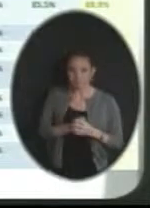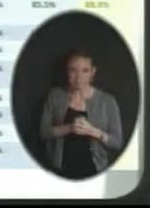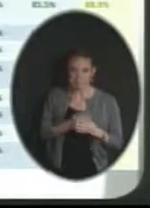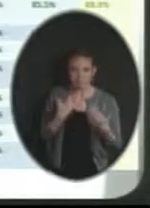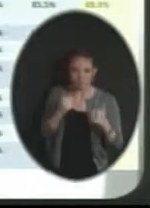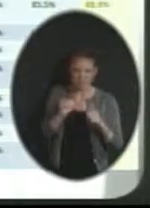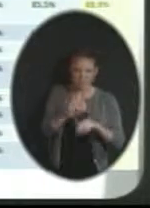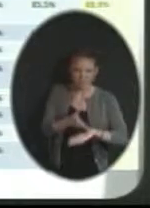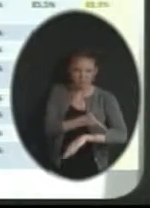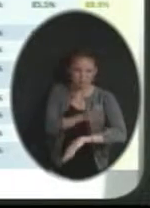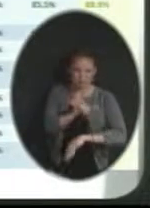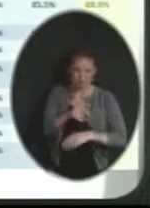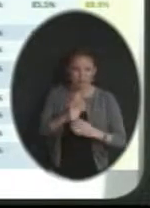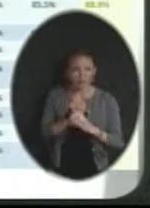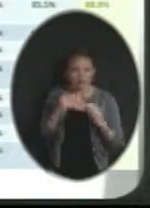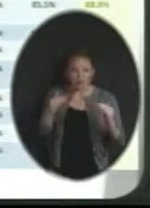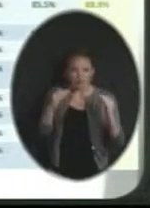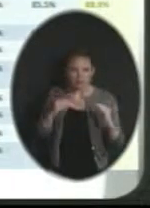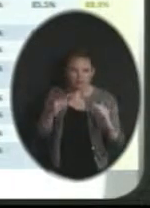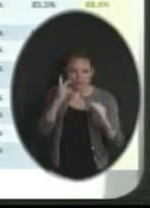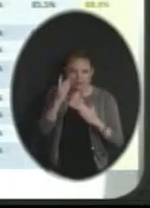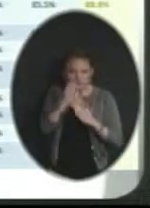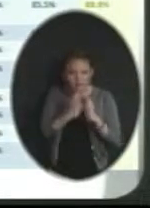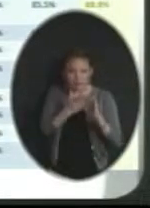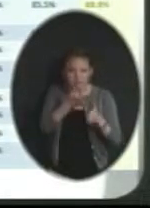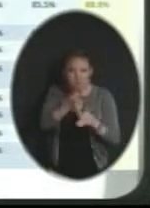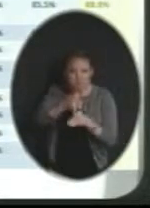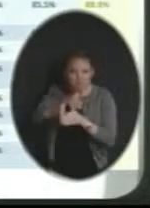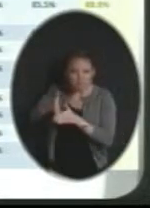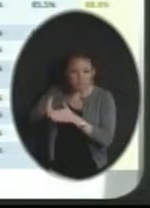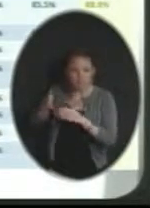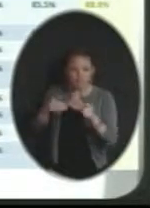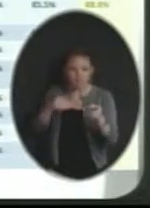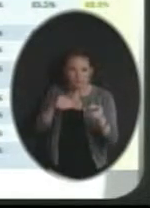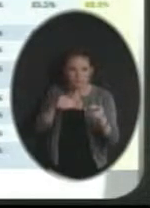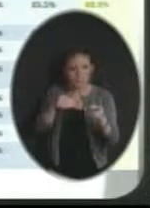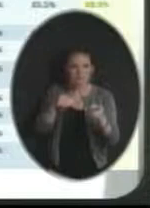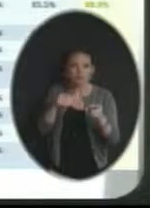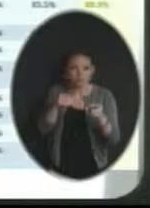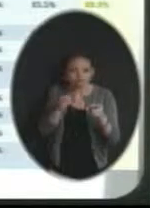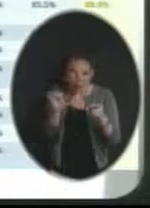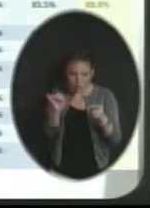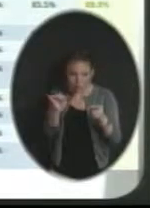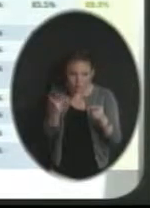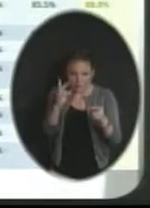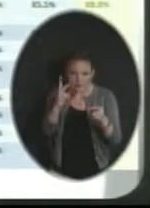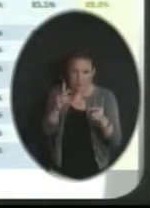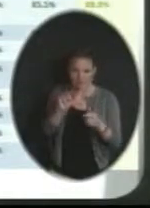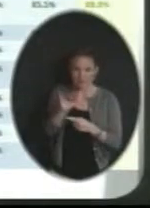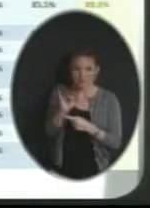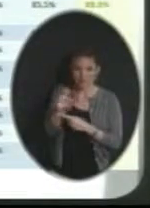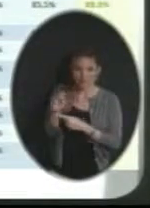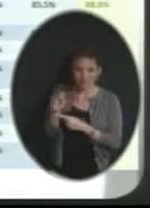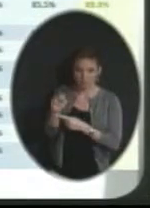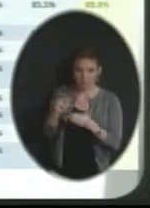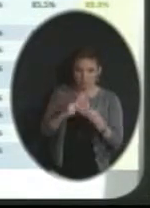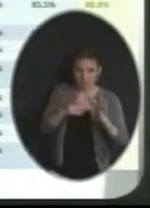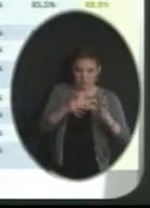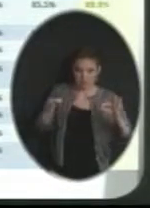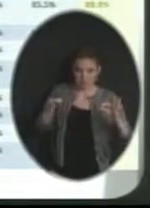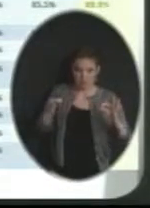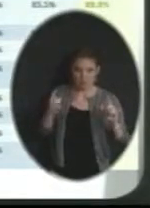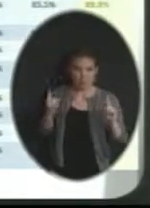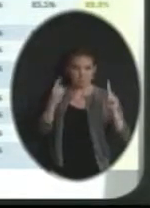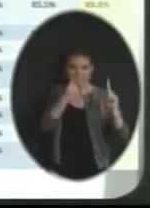And so you can see some of those areas. We would also highlight that the admission, 94% individuals